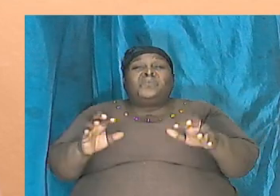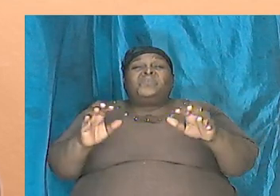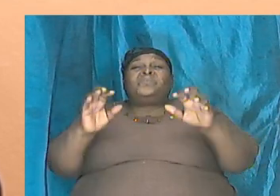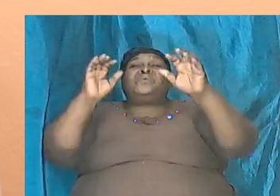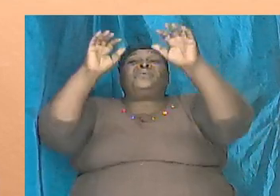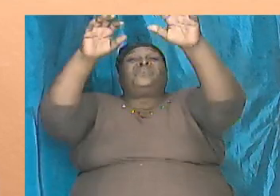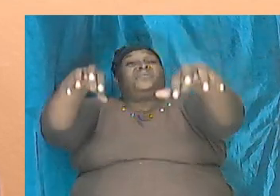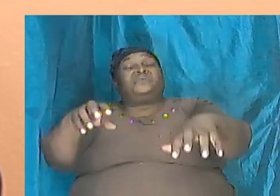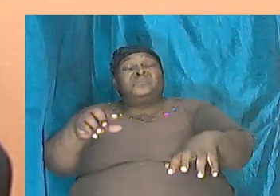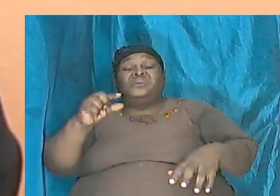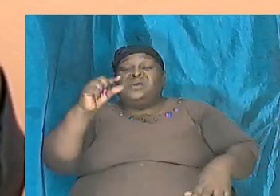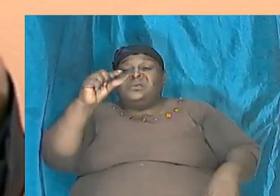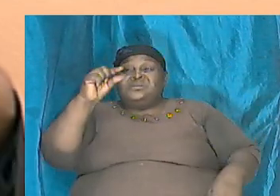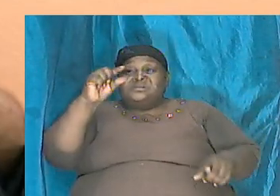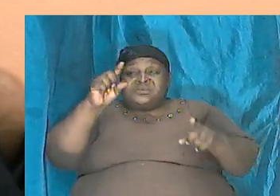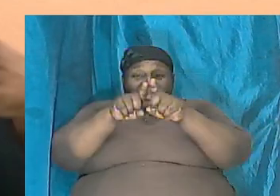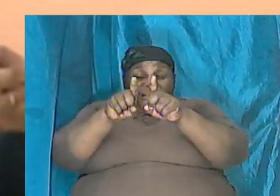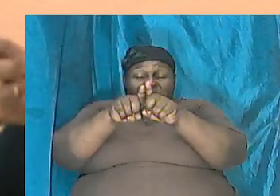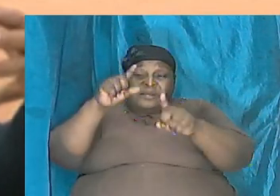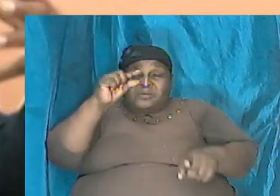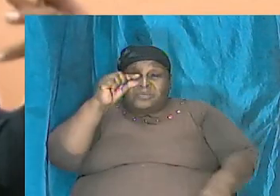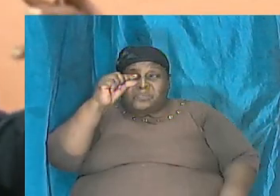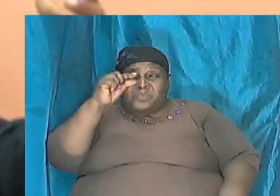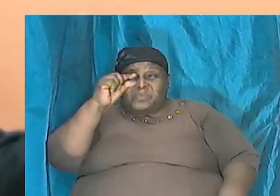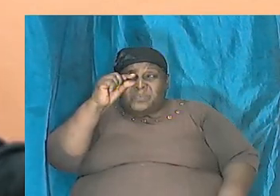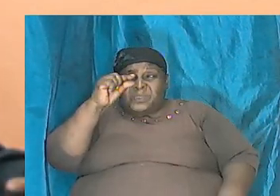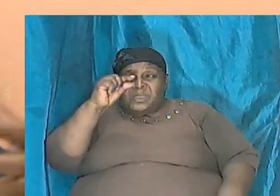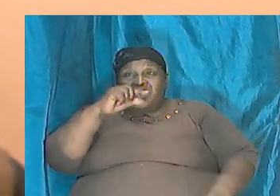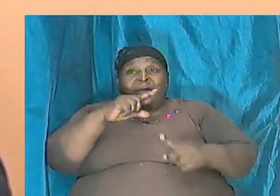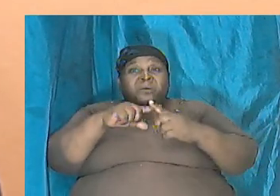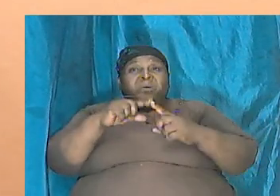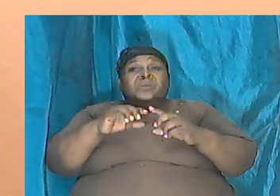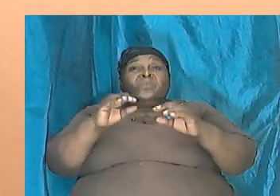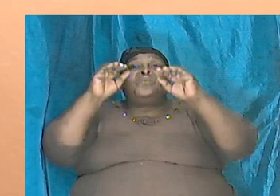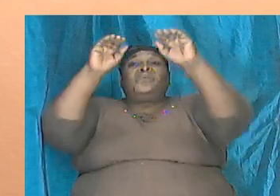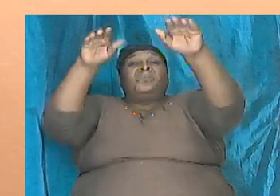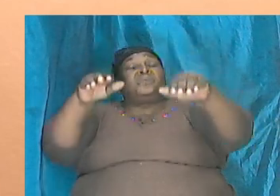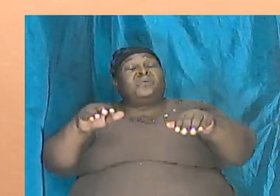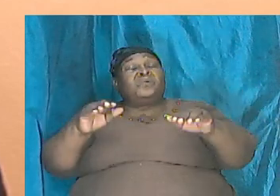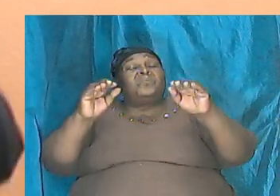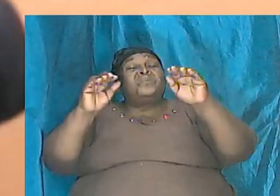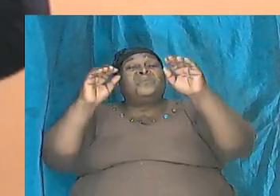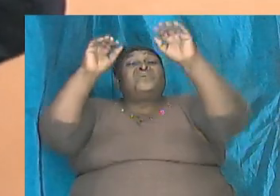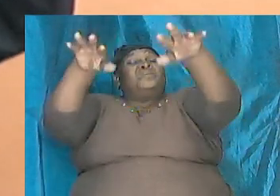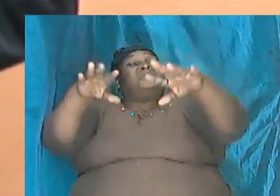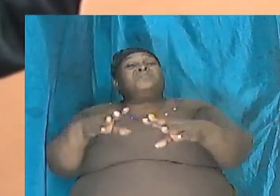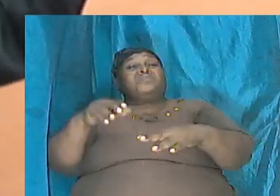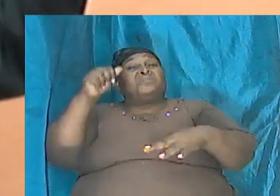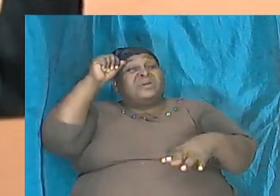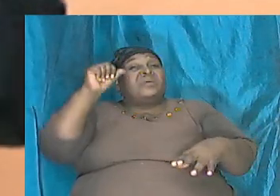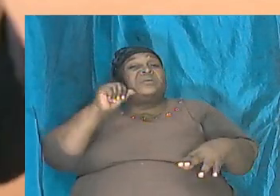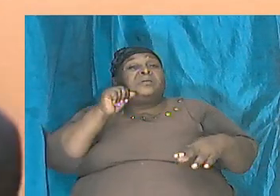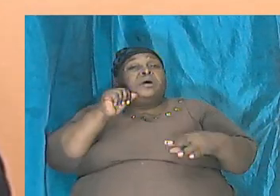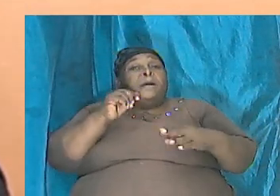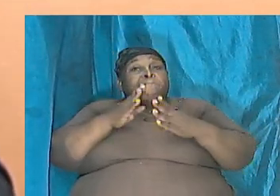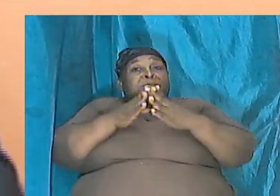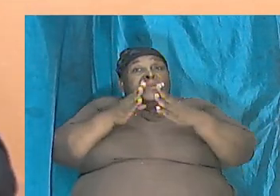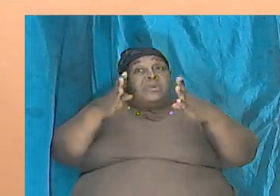and yet when the kangaroo becomes an adult it is huge